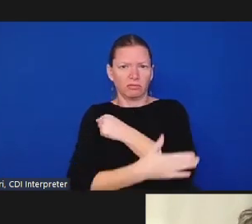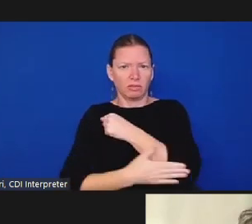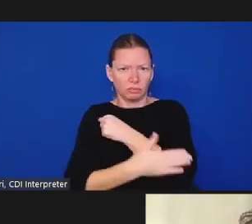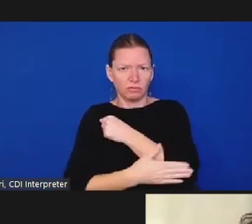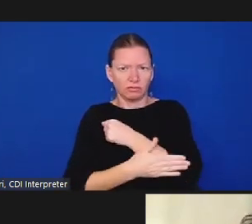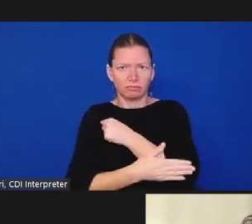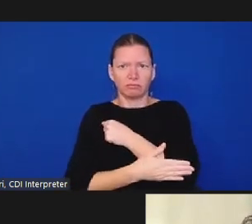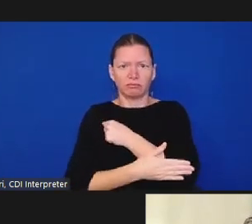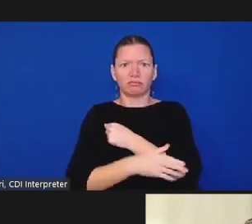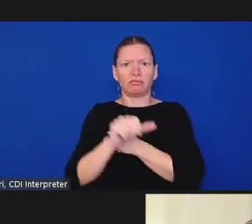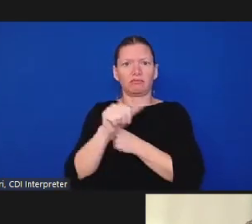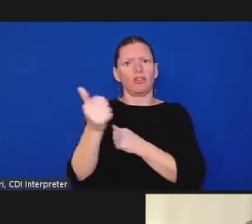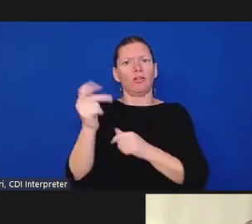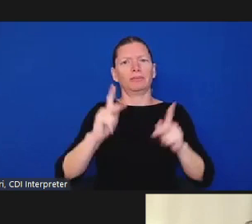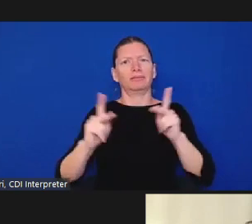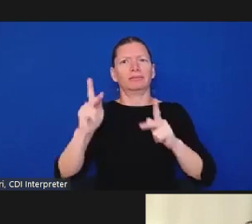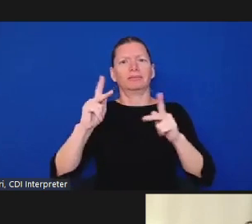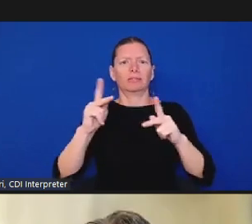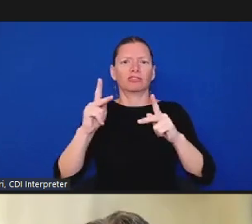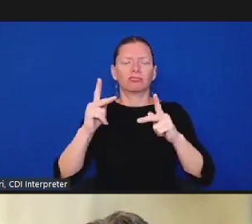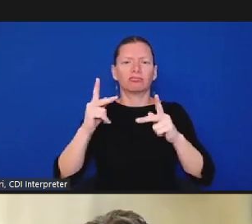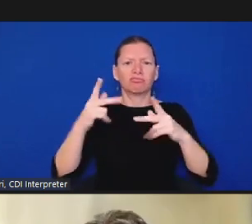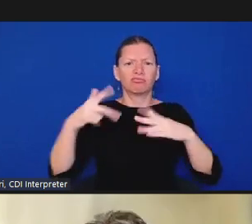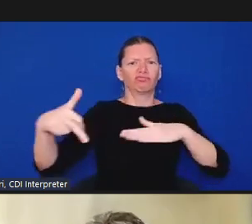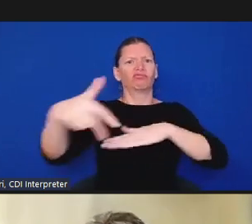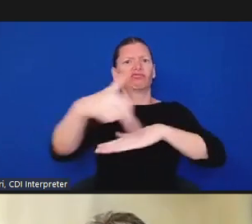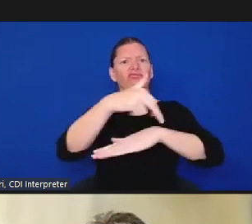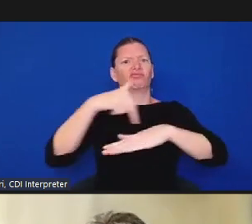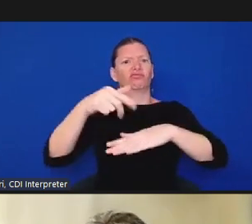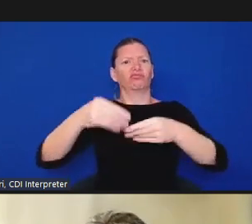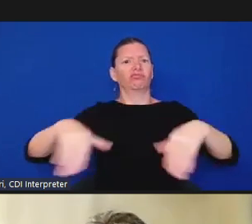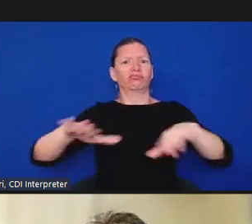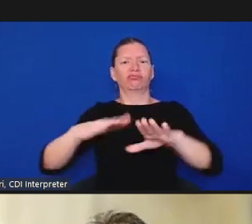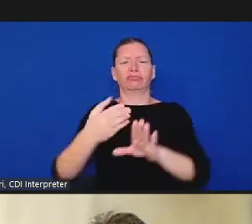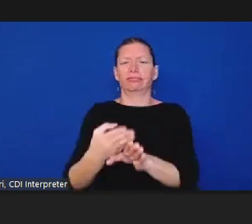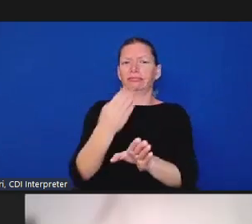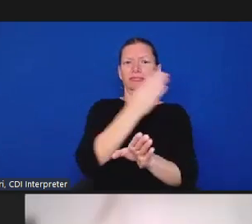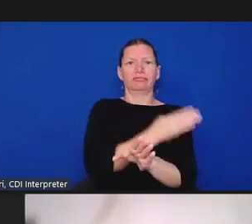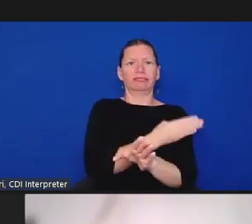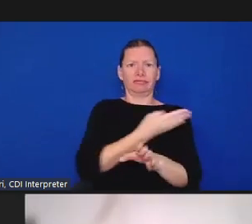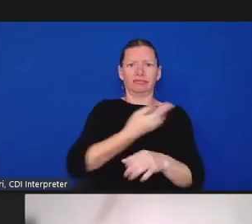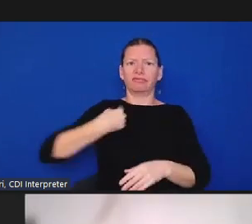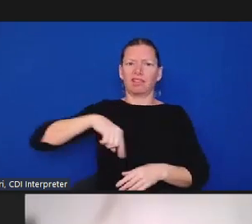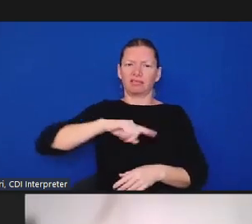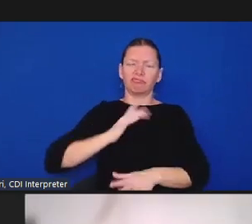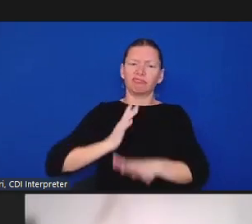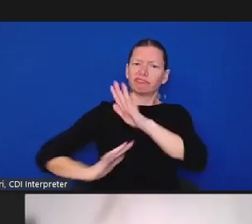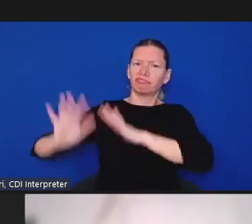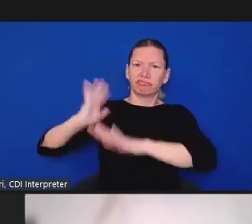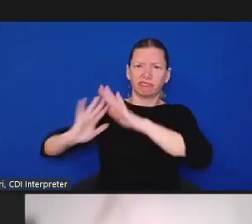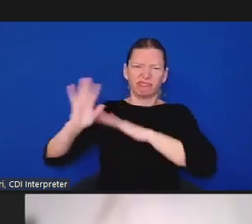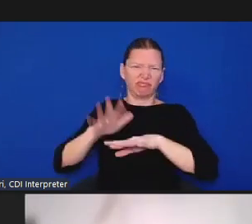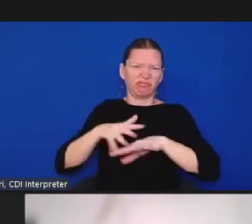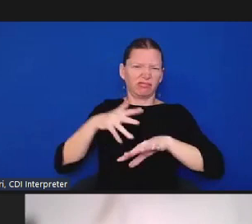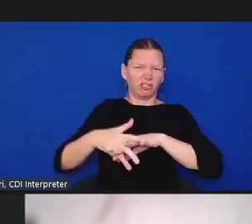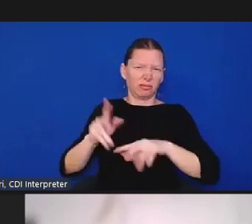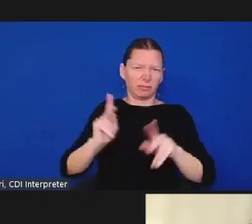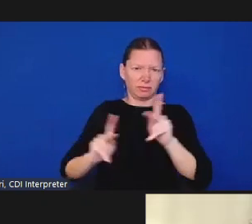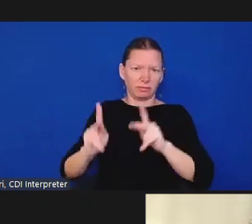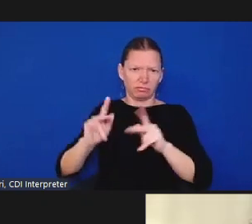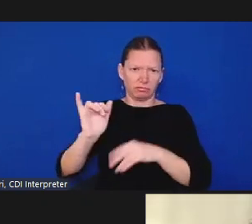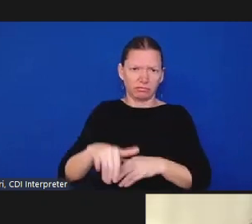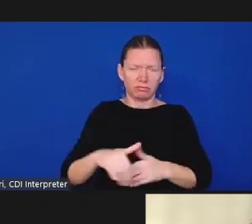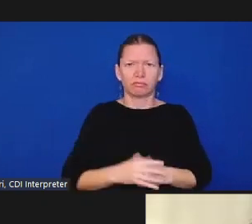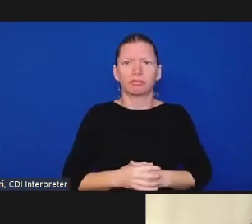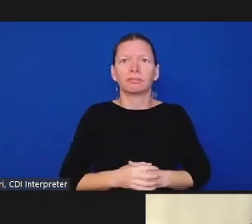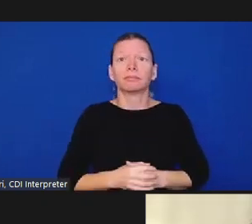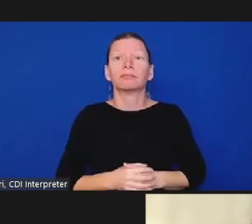injustices that have happened um next i want to say a little bit about um what we're doing and